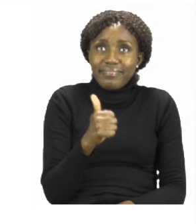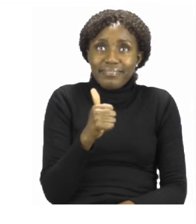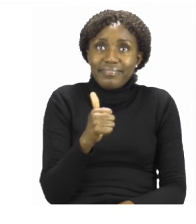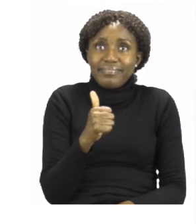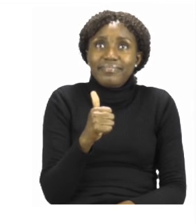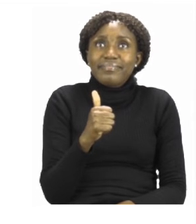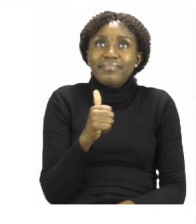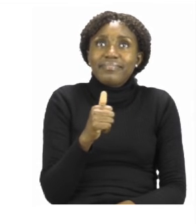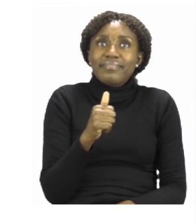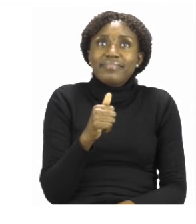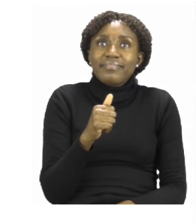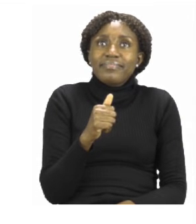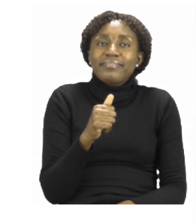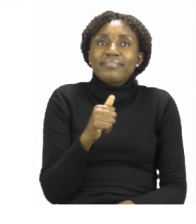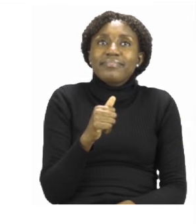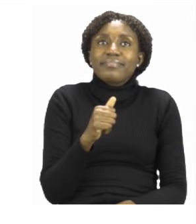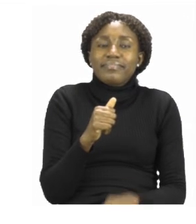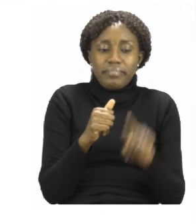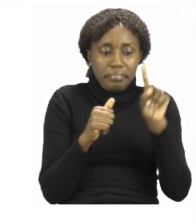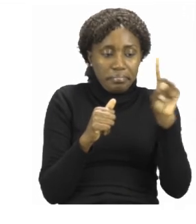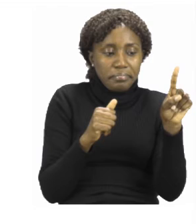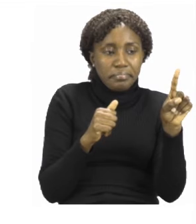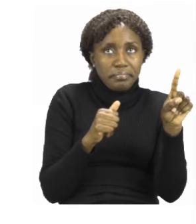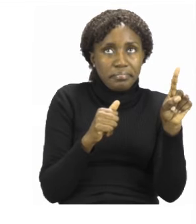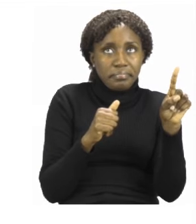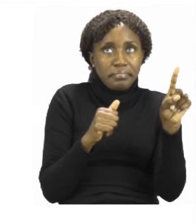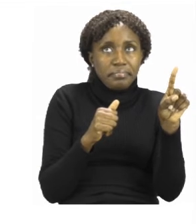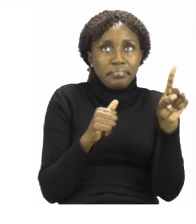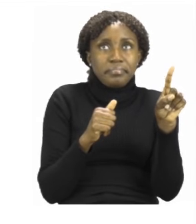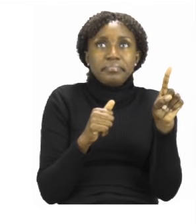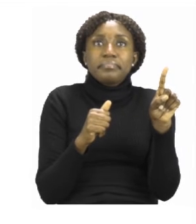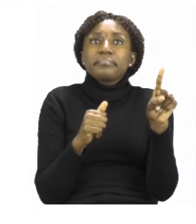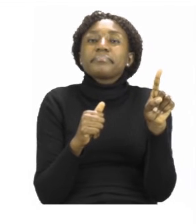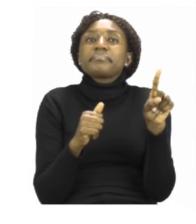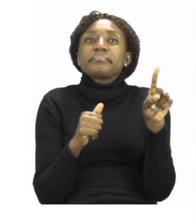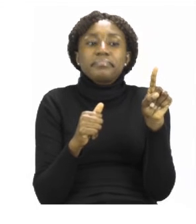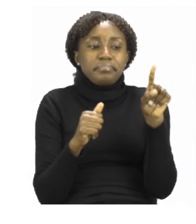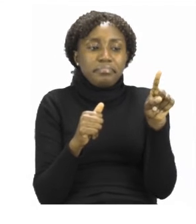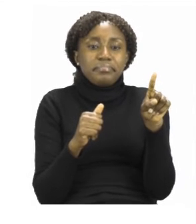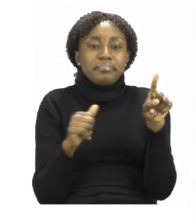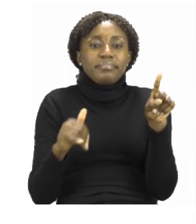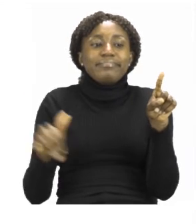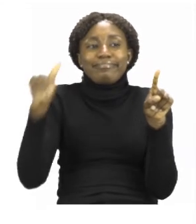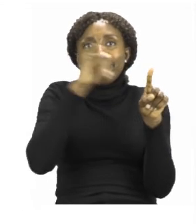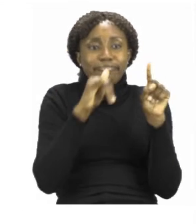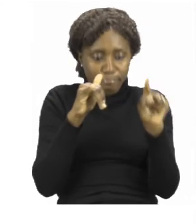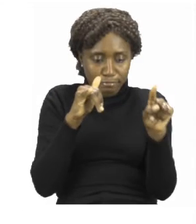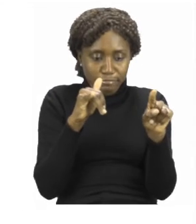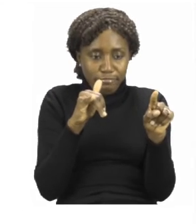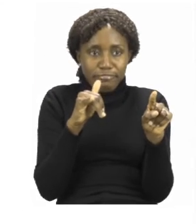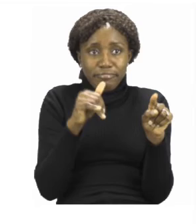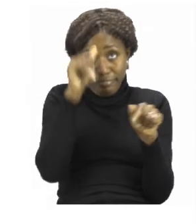picture, you can take your finger and point to the aeroplane. Now remember